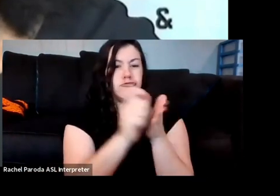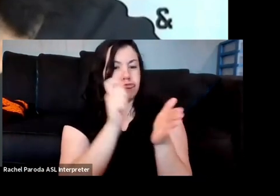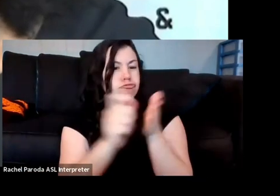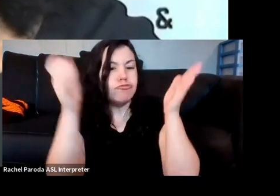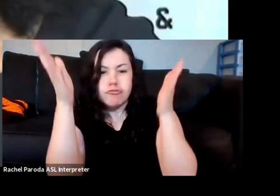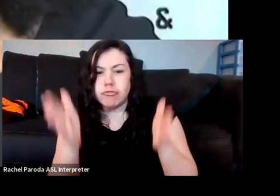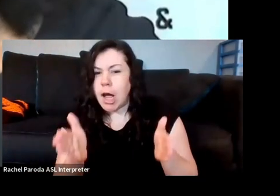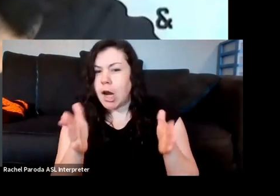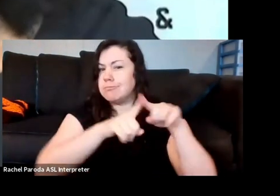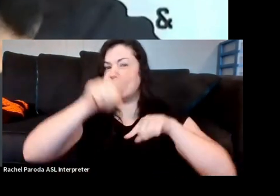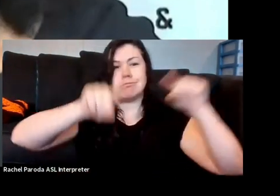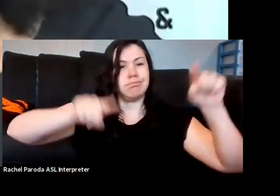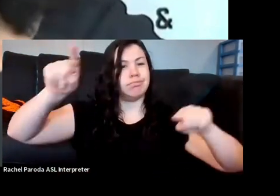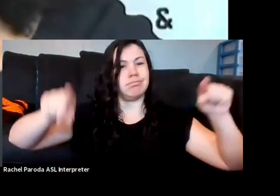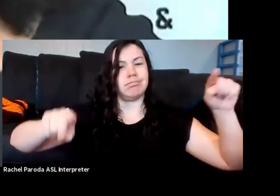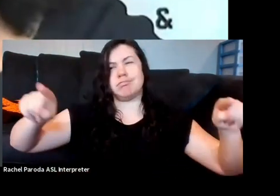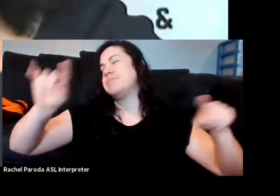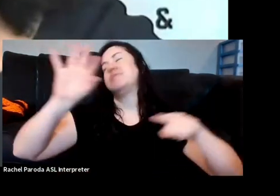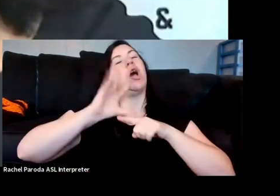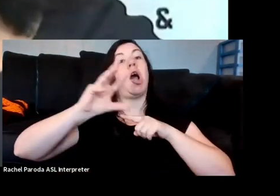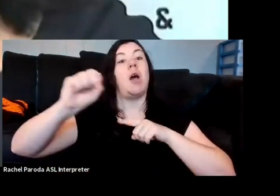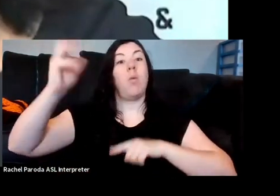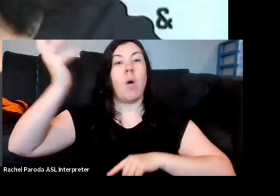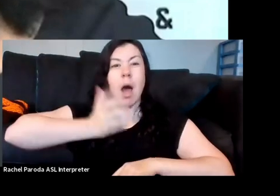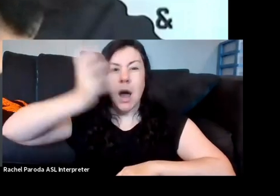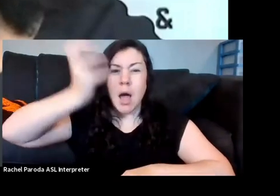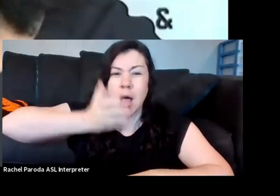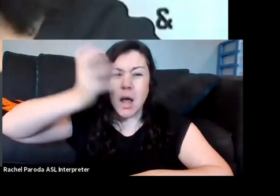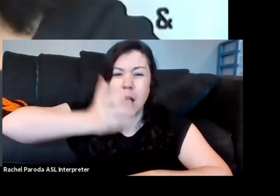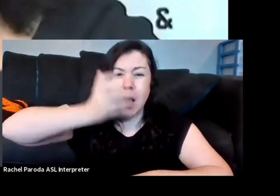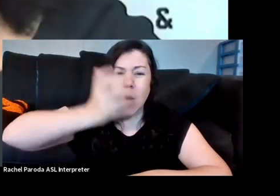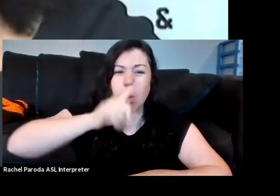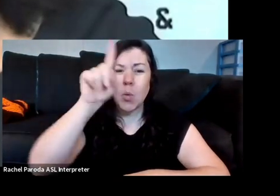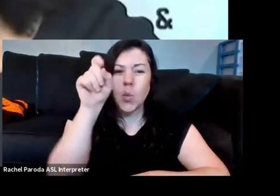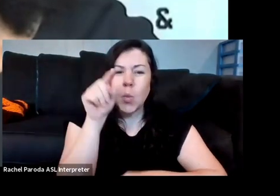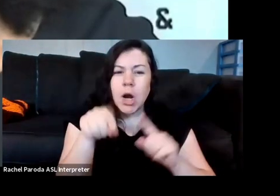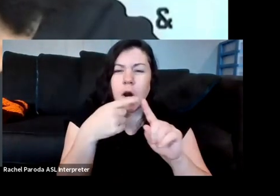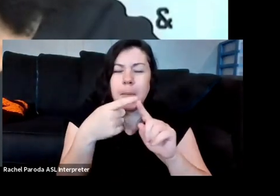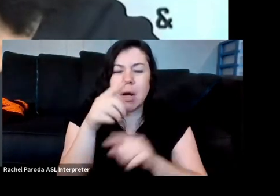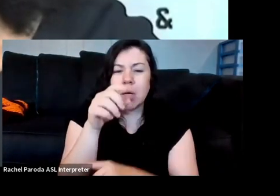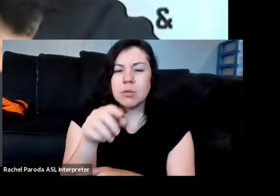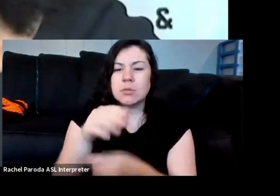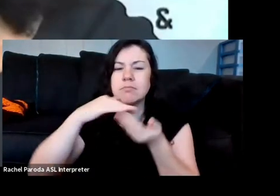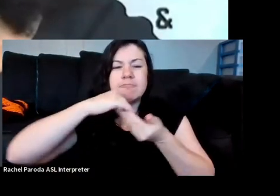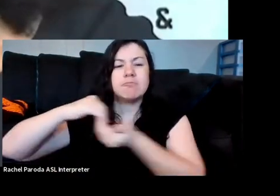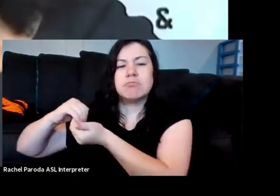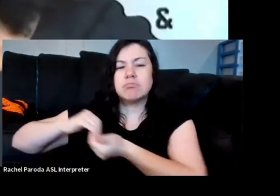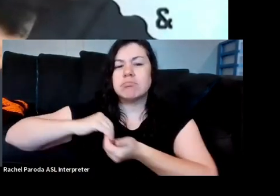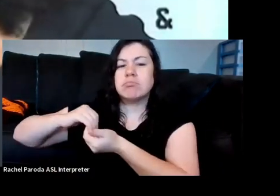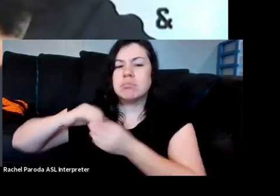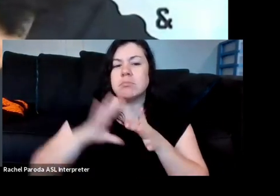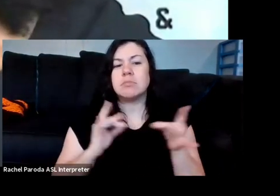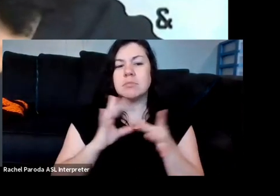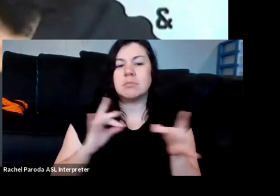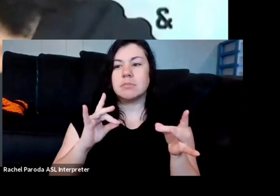a range of folks, which is really wonderful. And wow, looking at this question about the solidarity statement, so a lot of places in